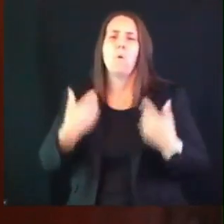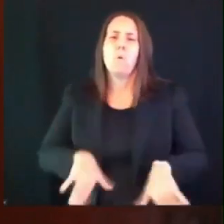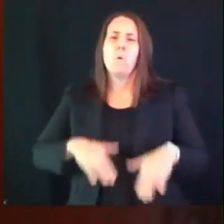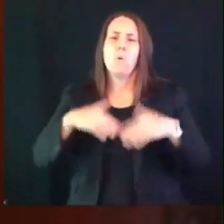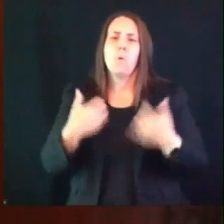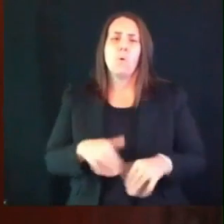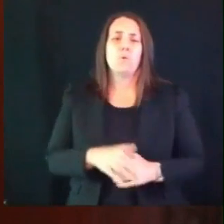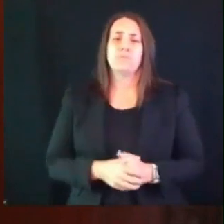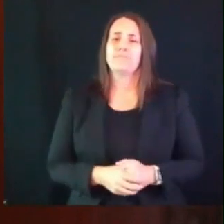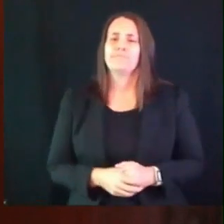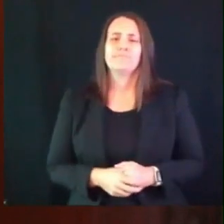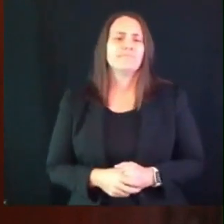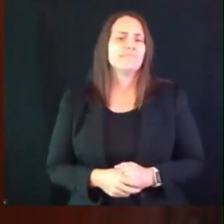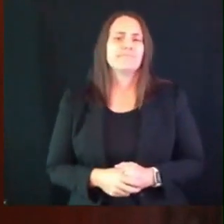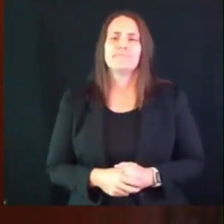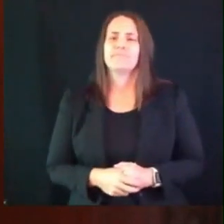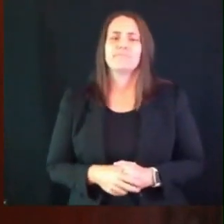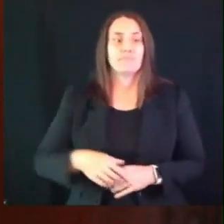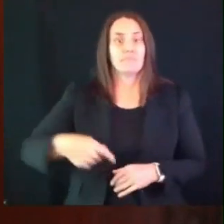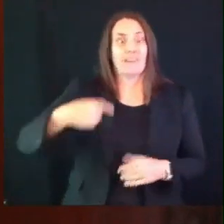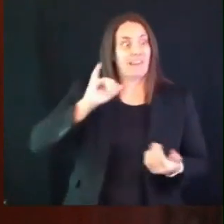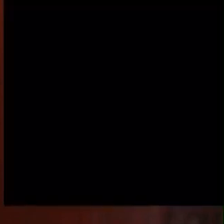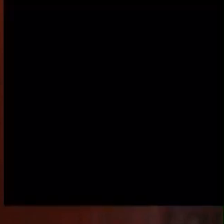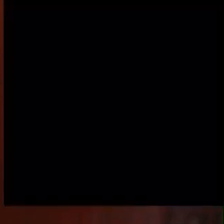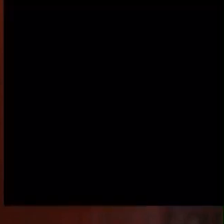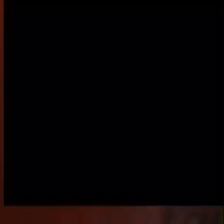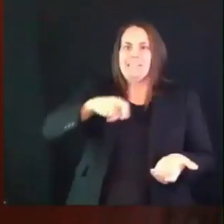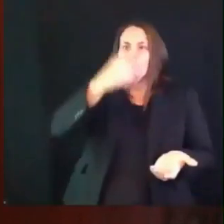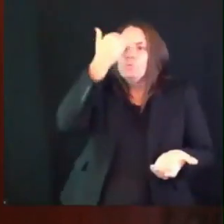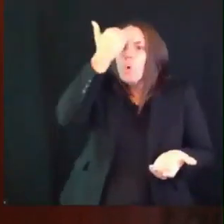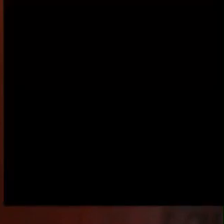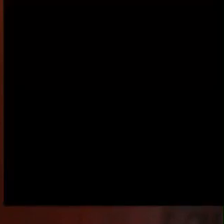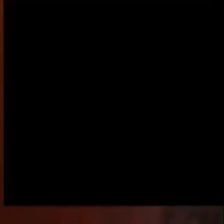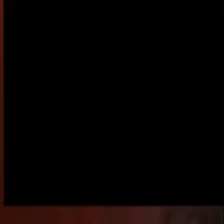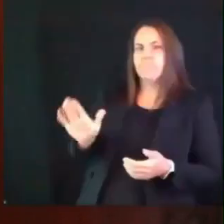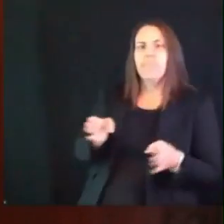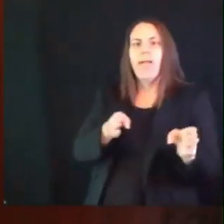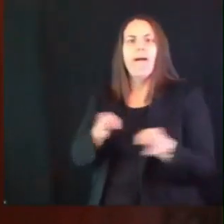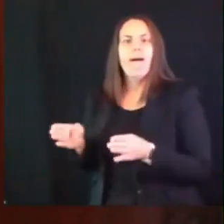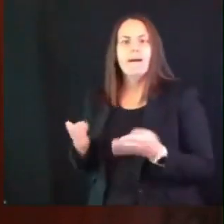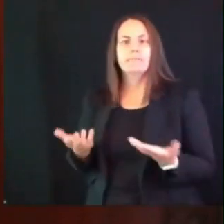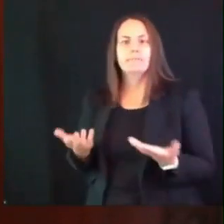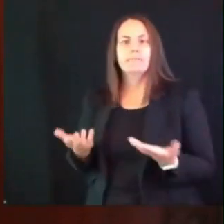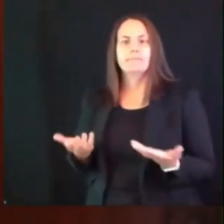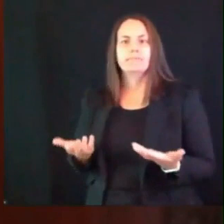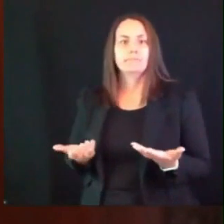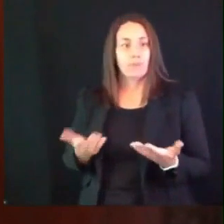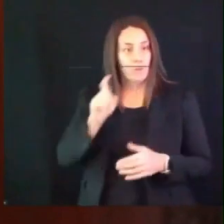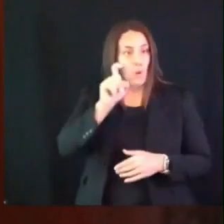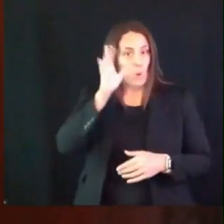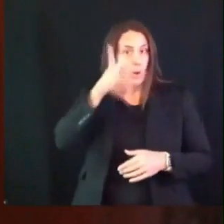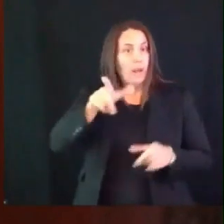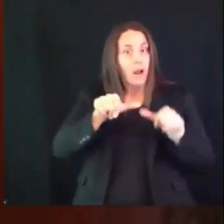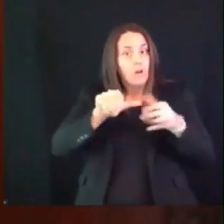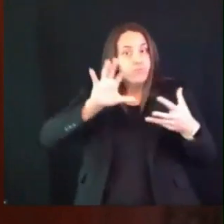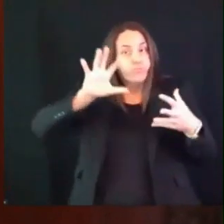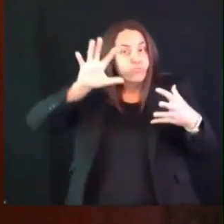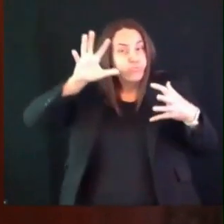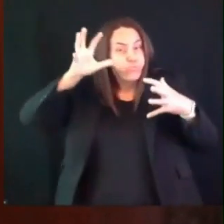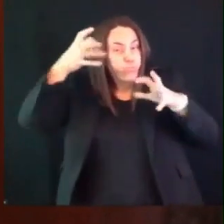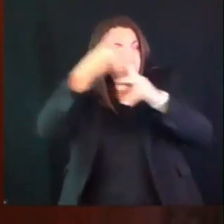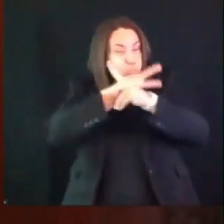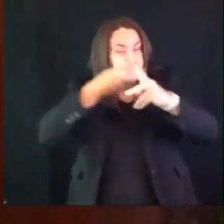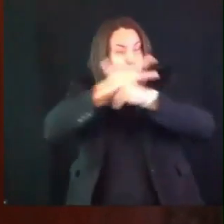state will once again be thrown into chaos as a result of yet another republican effort to prevent us from keeping people safe